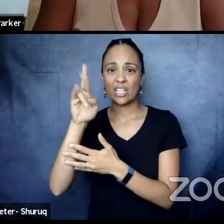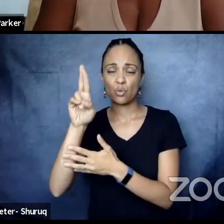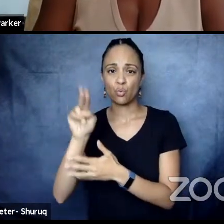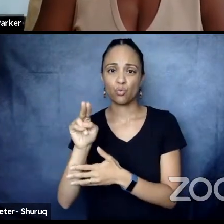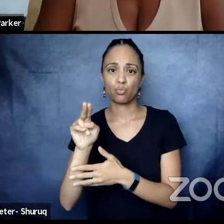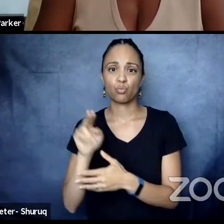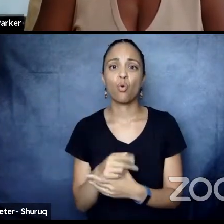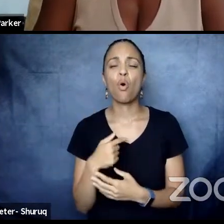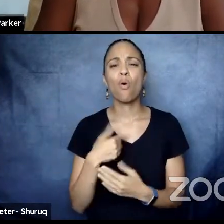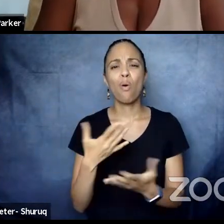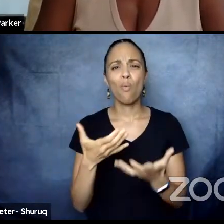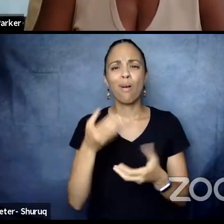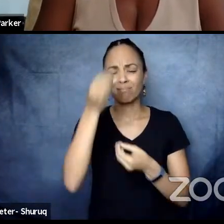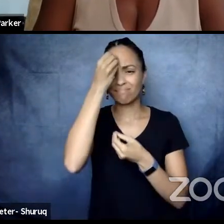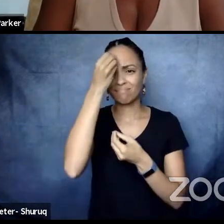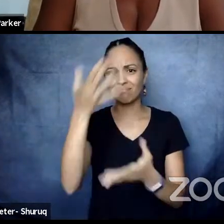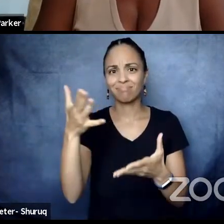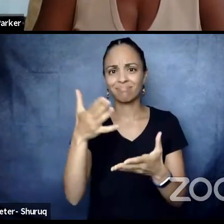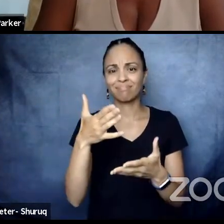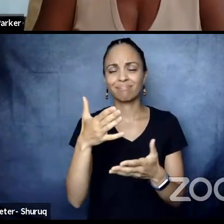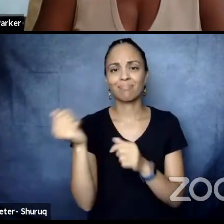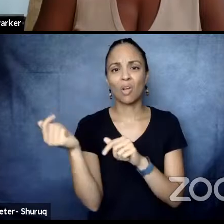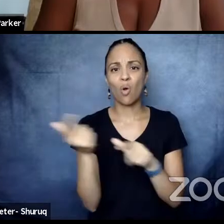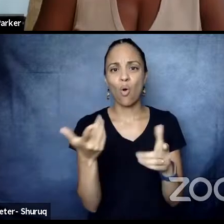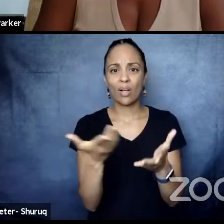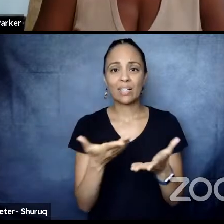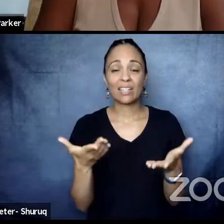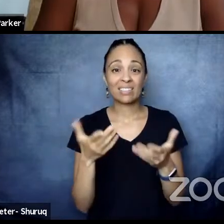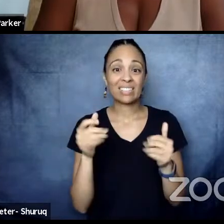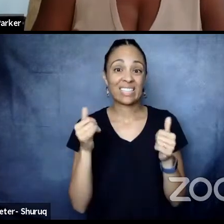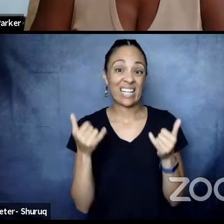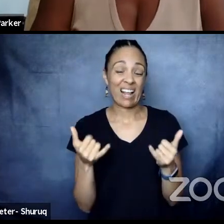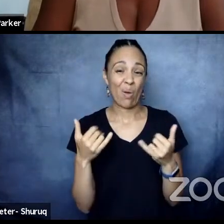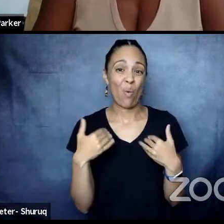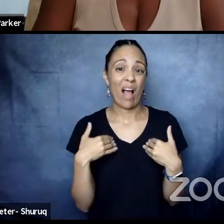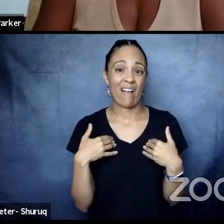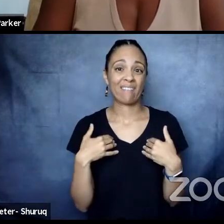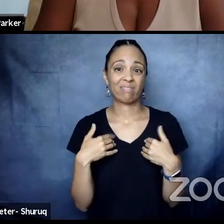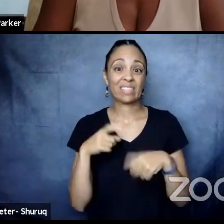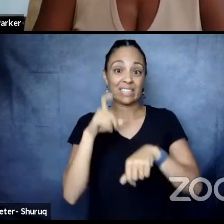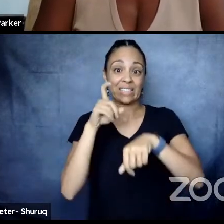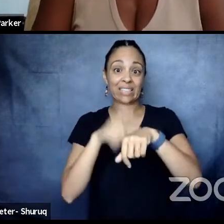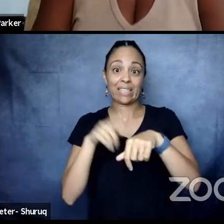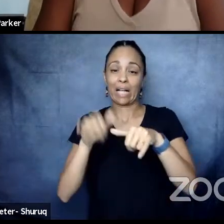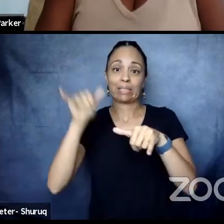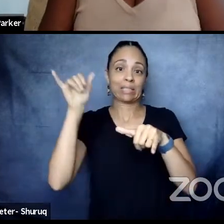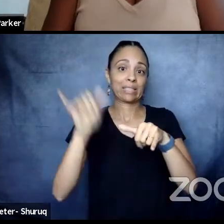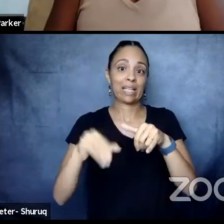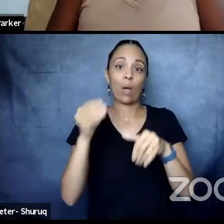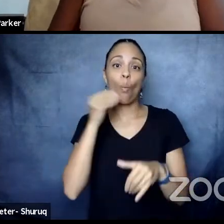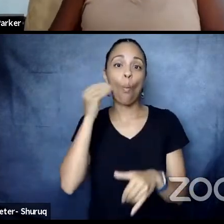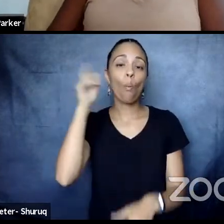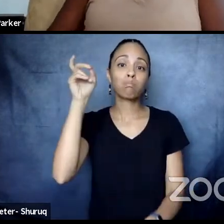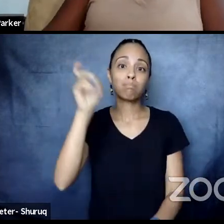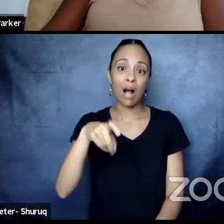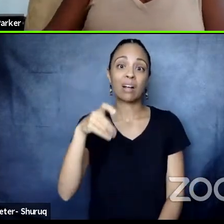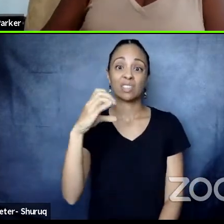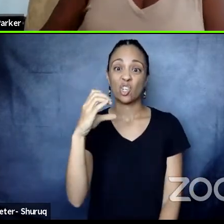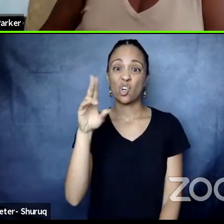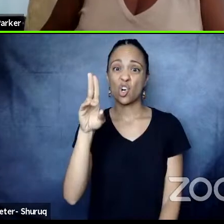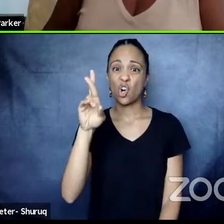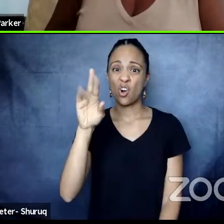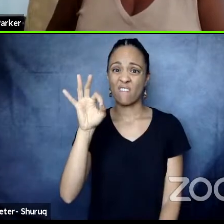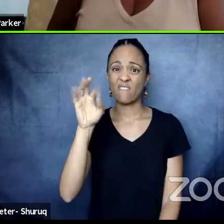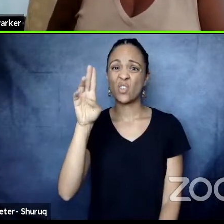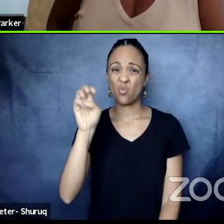before we went live is that now you're back on curfew because it's work, it's heightened. Yeah.